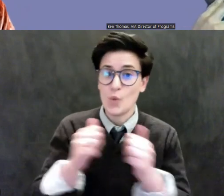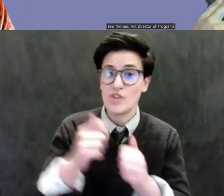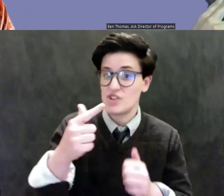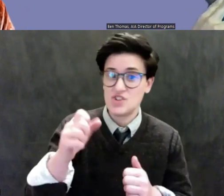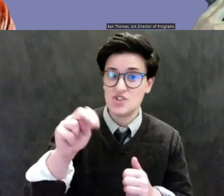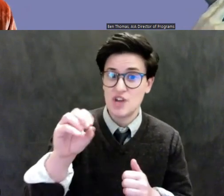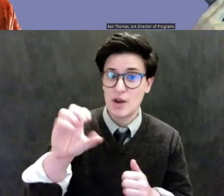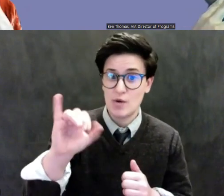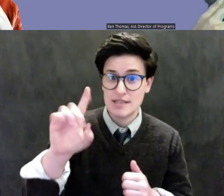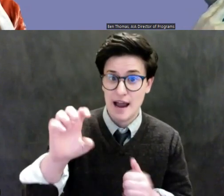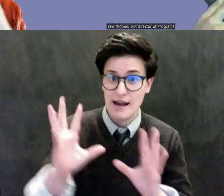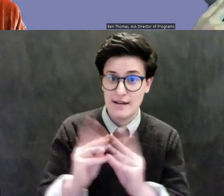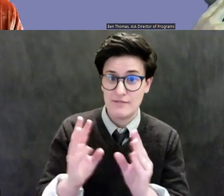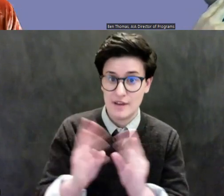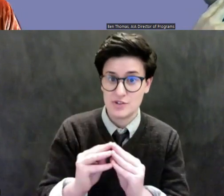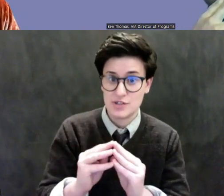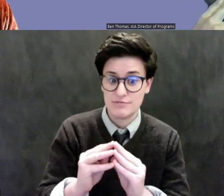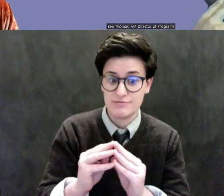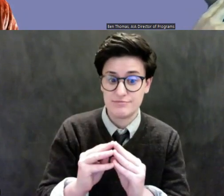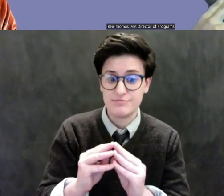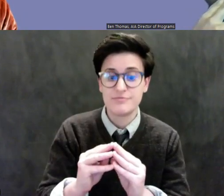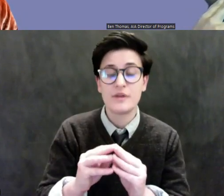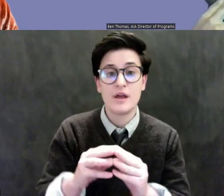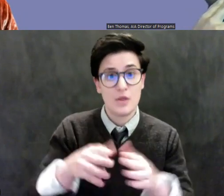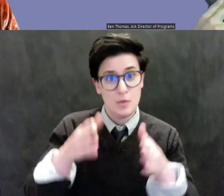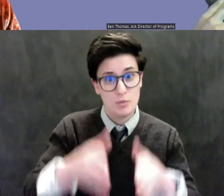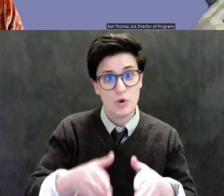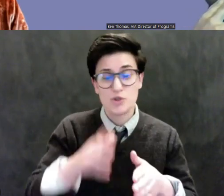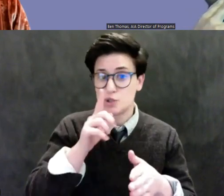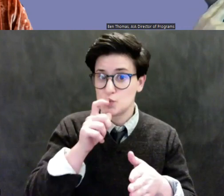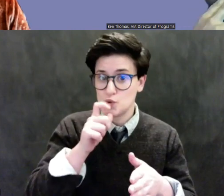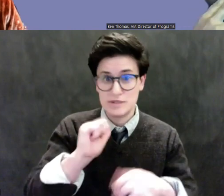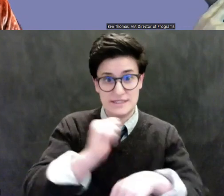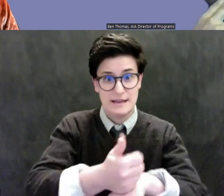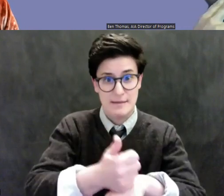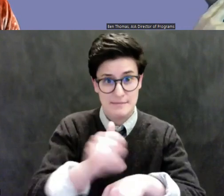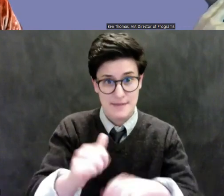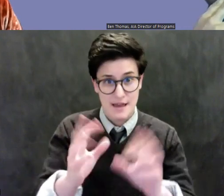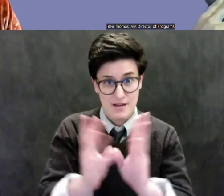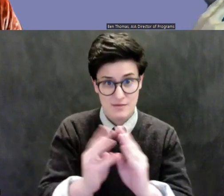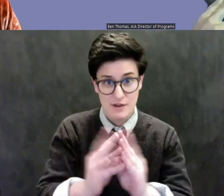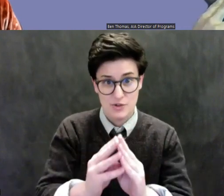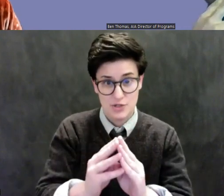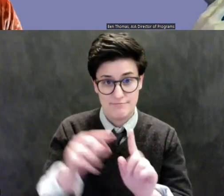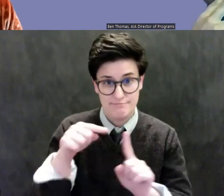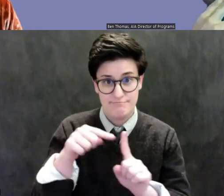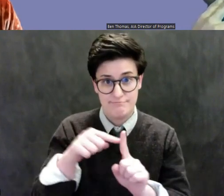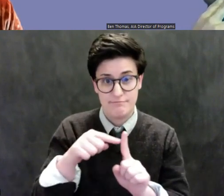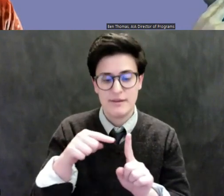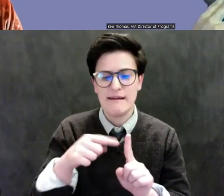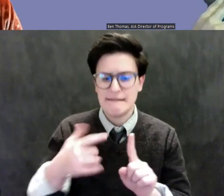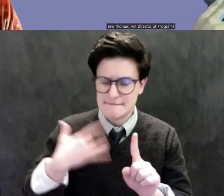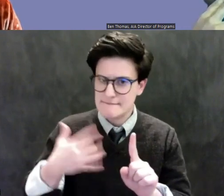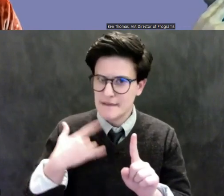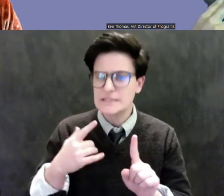was actually an attempt by the drafter, the drafter of the convention, the man who, it was his brainchild, felt it hugely important to